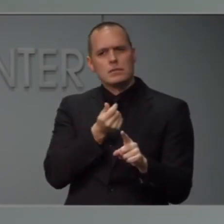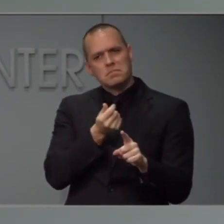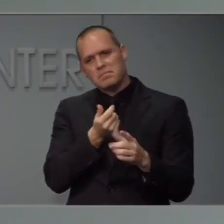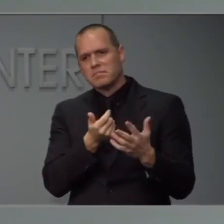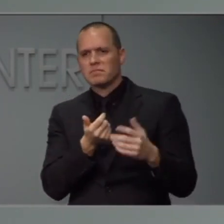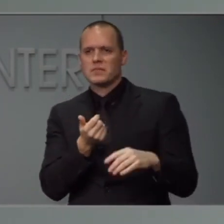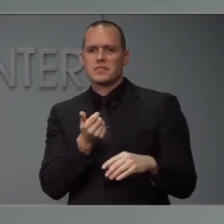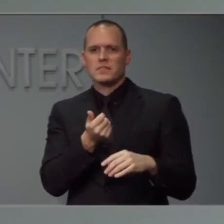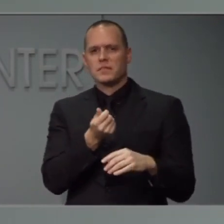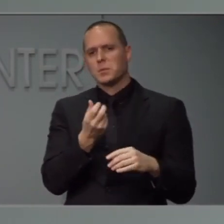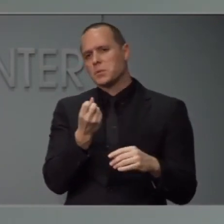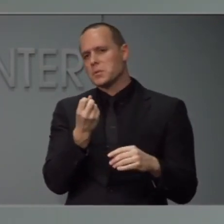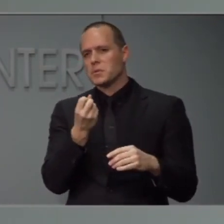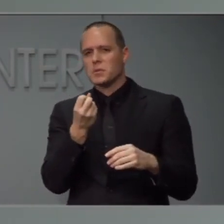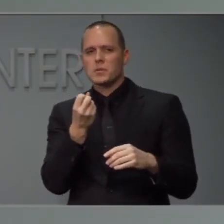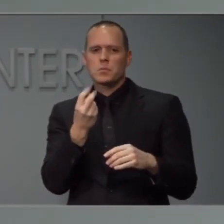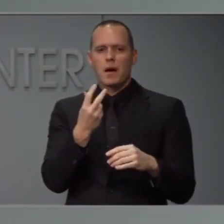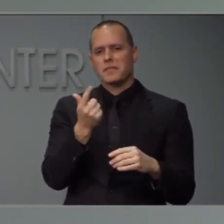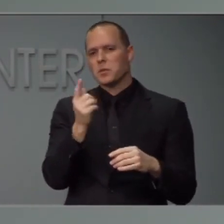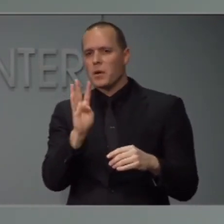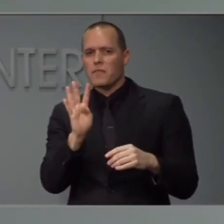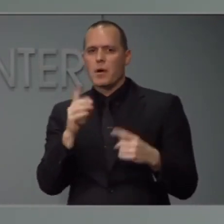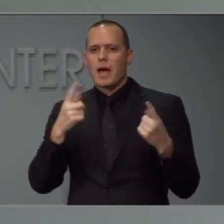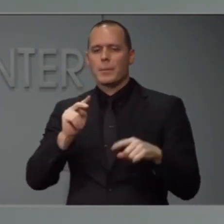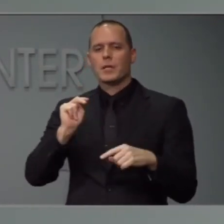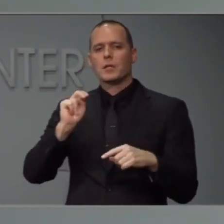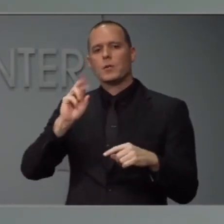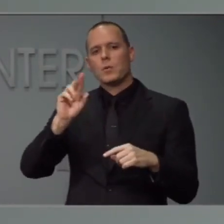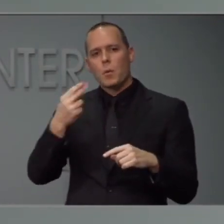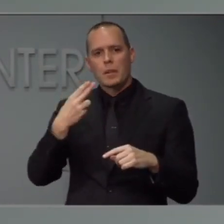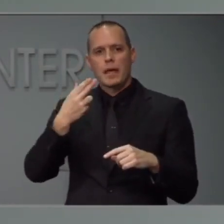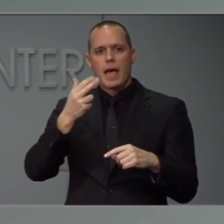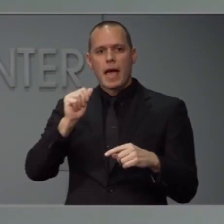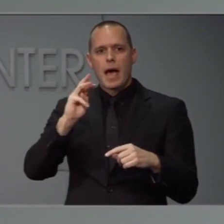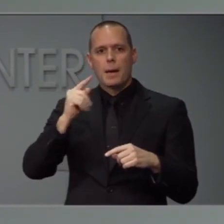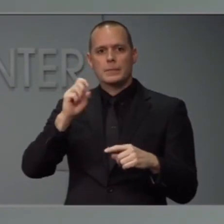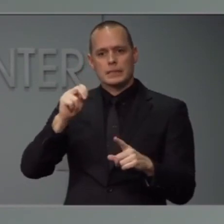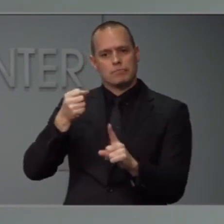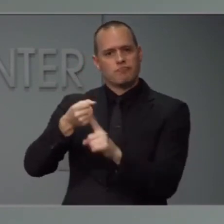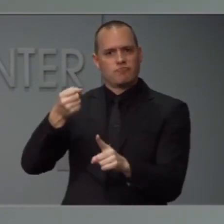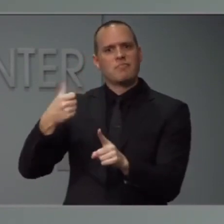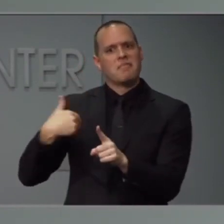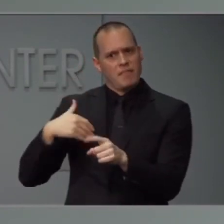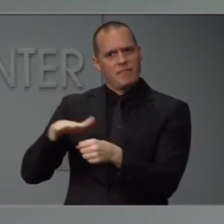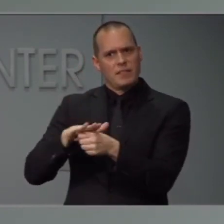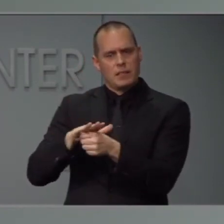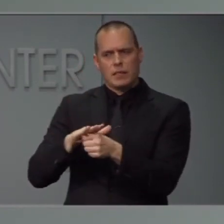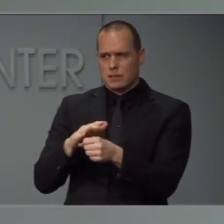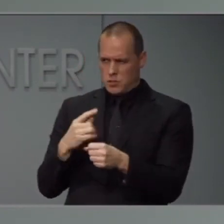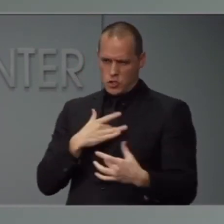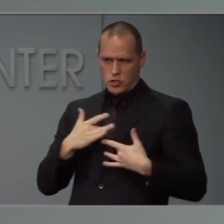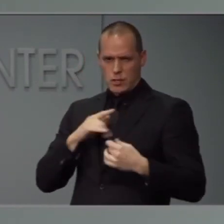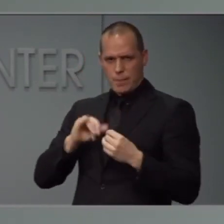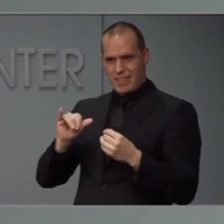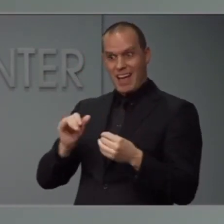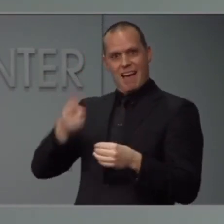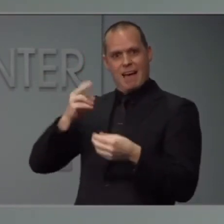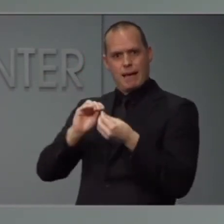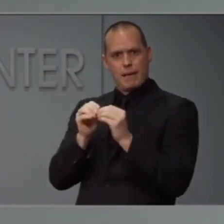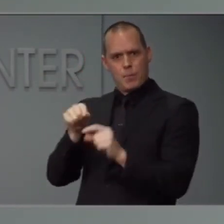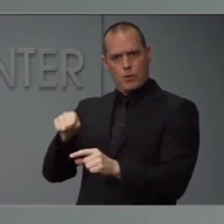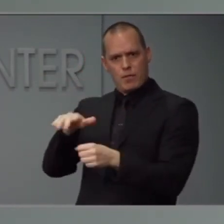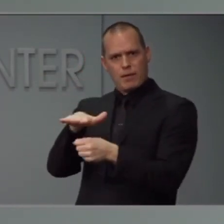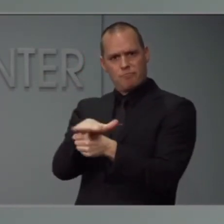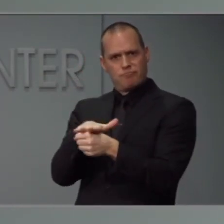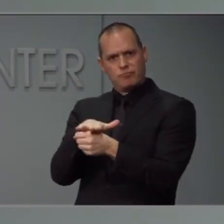positive cases at a rest home in Northampton County. Is there any particular concern about that cluster and is anything being